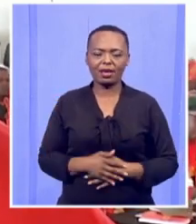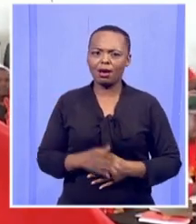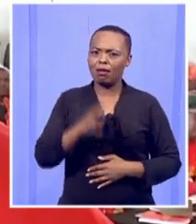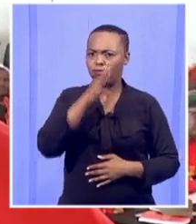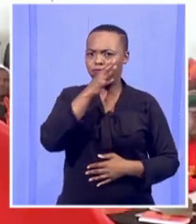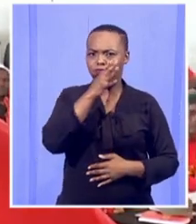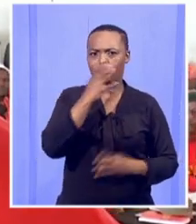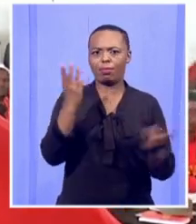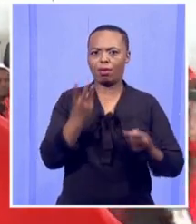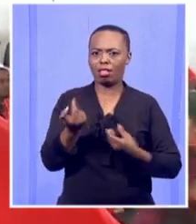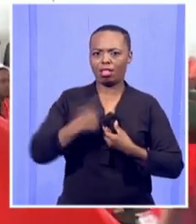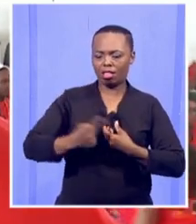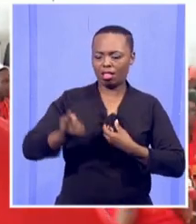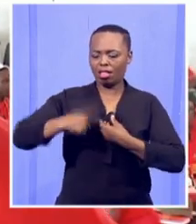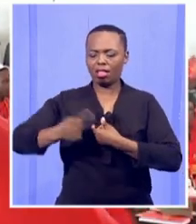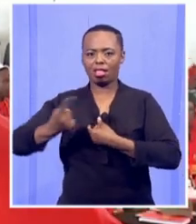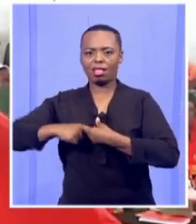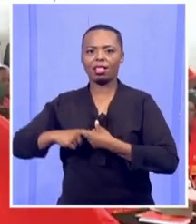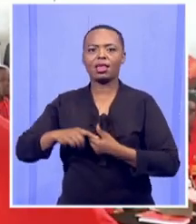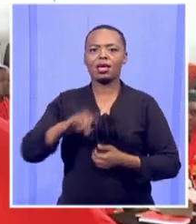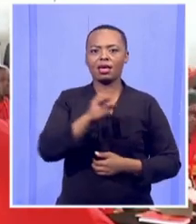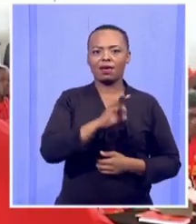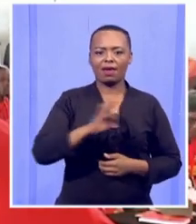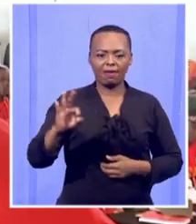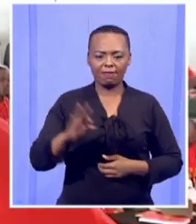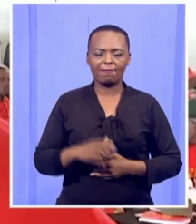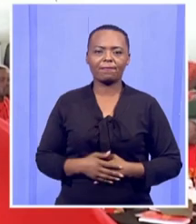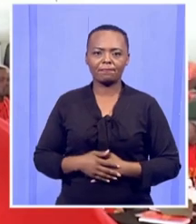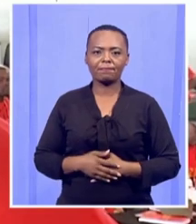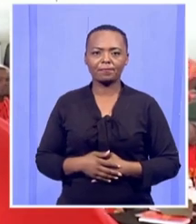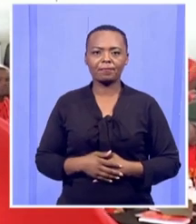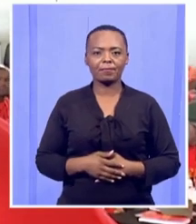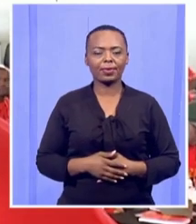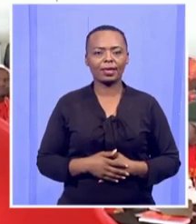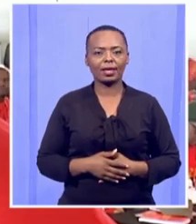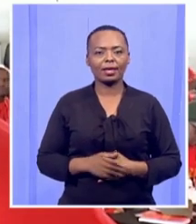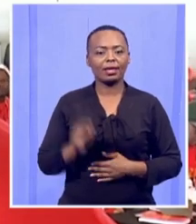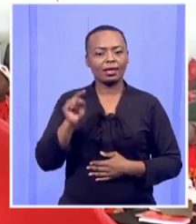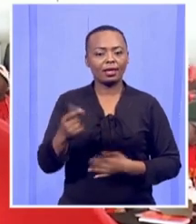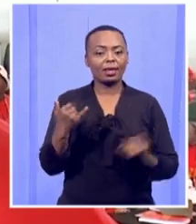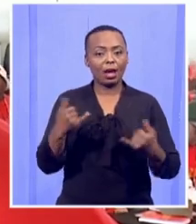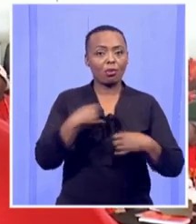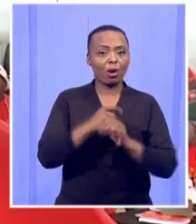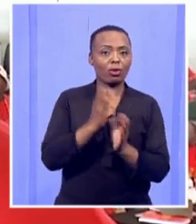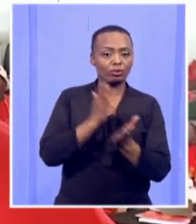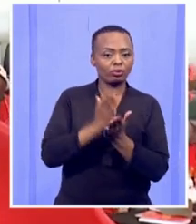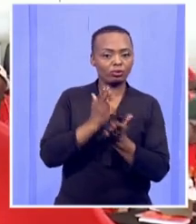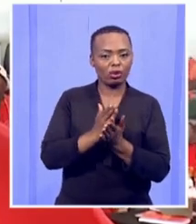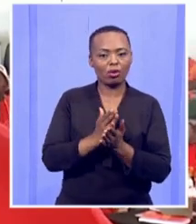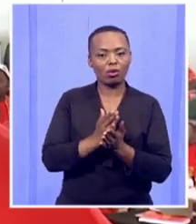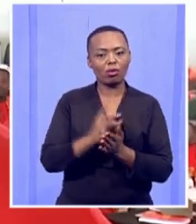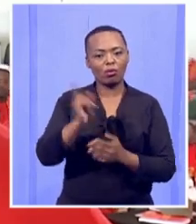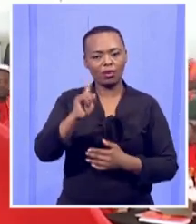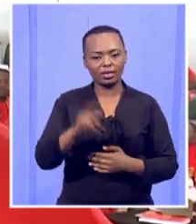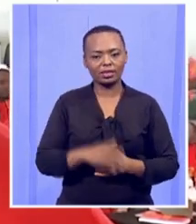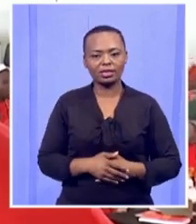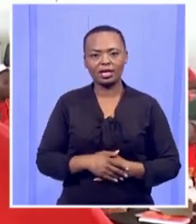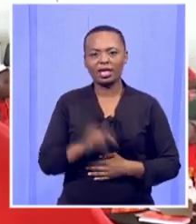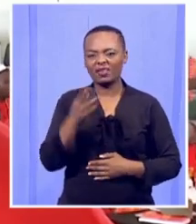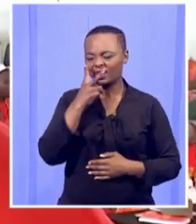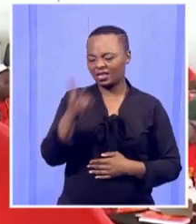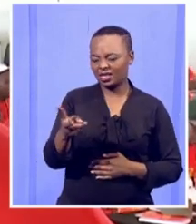throughout the province. We managed to ensure that we occupied the unoccupied